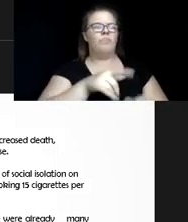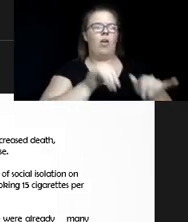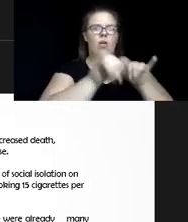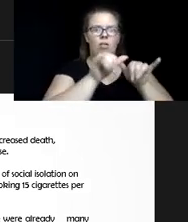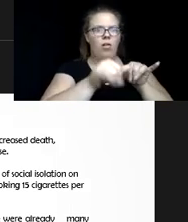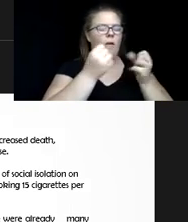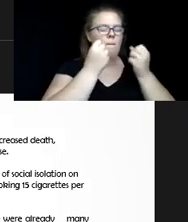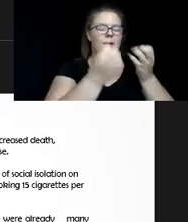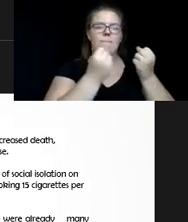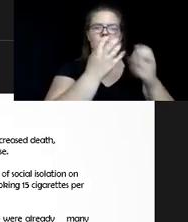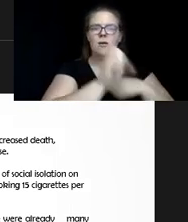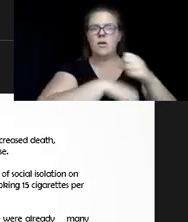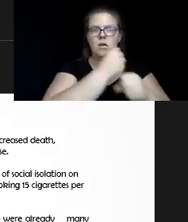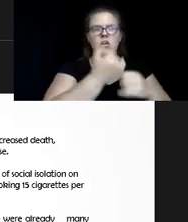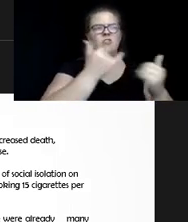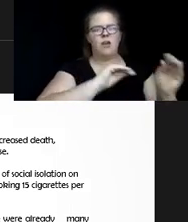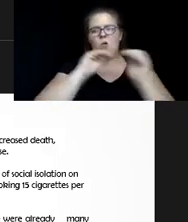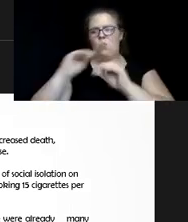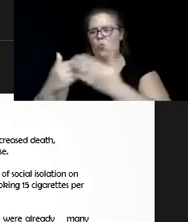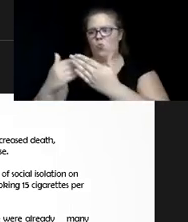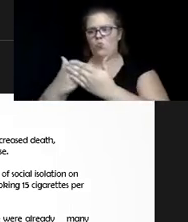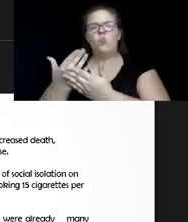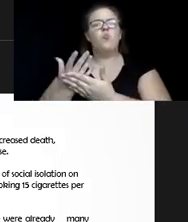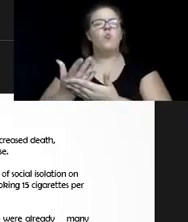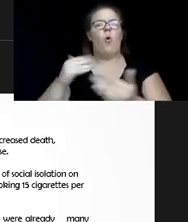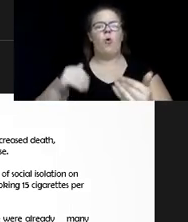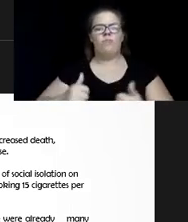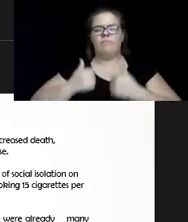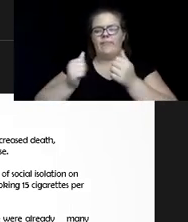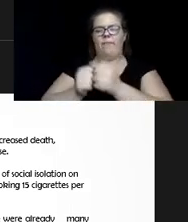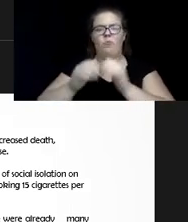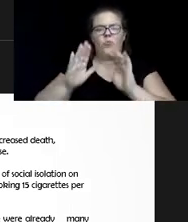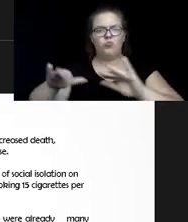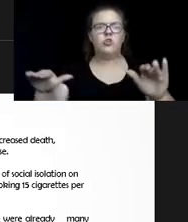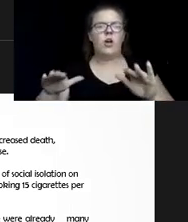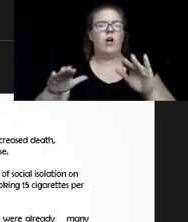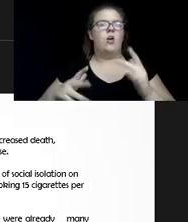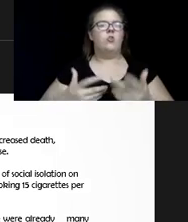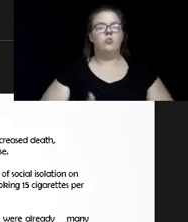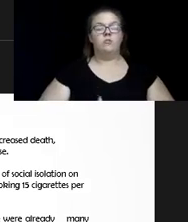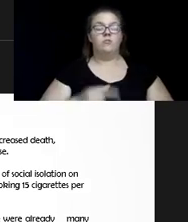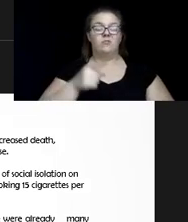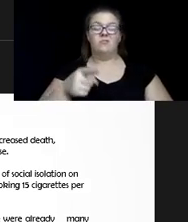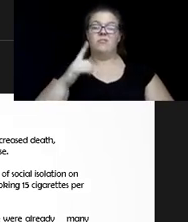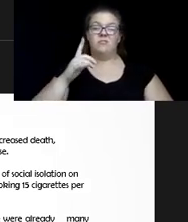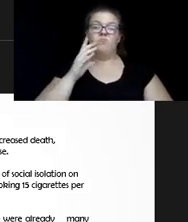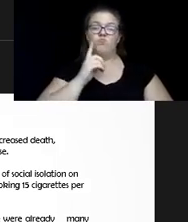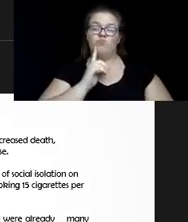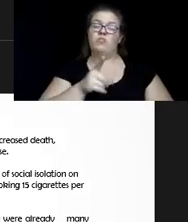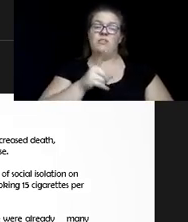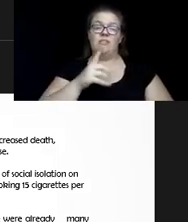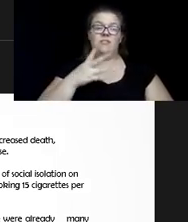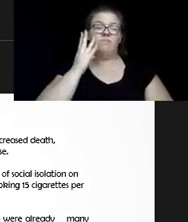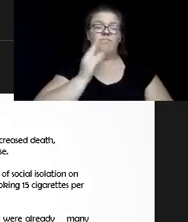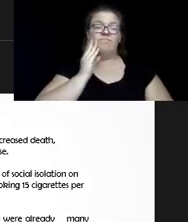move closer to an adult child, and they experience a greater risk for social isolation. And then to round